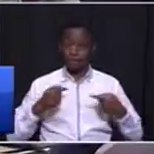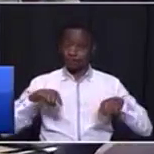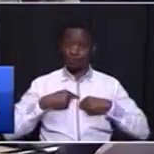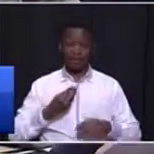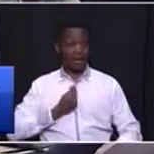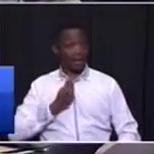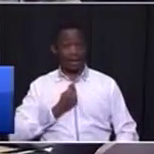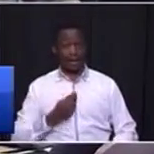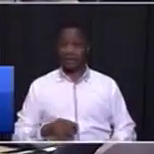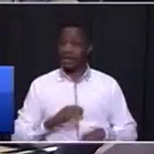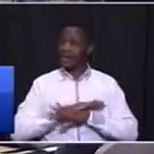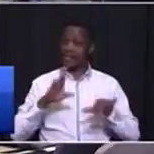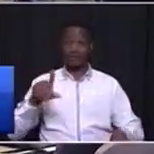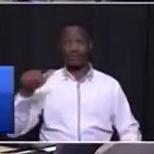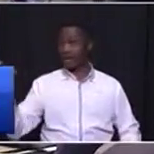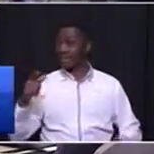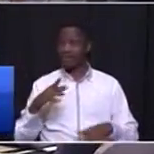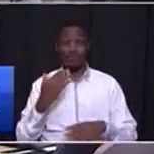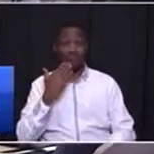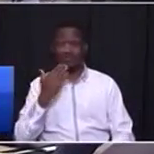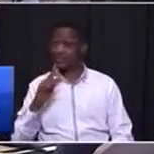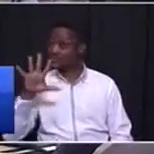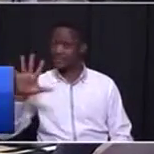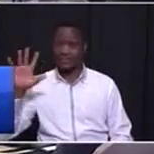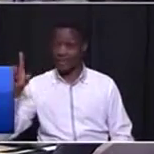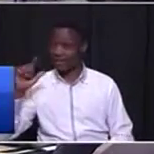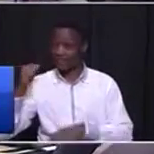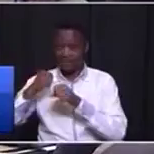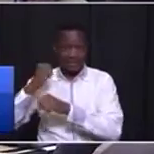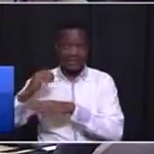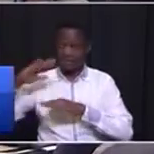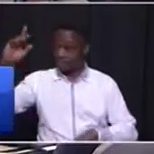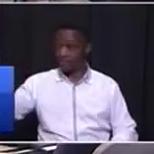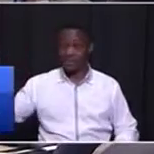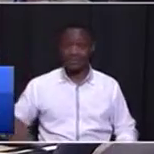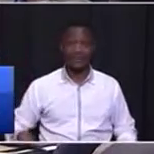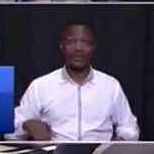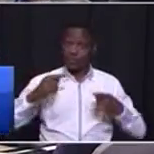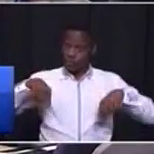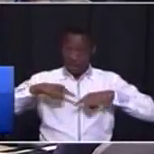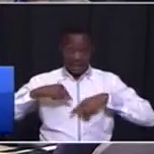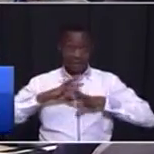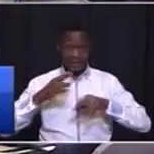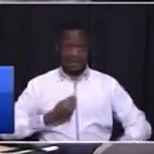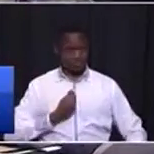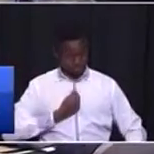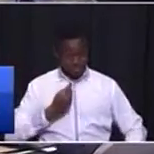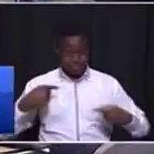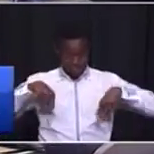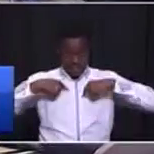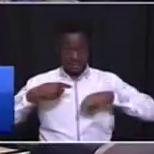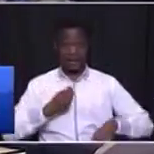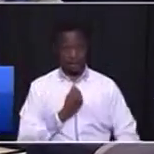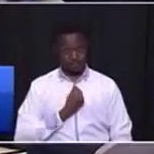younger there's no one who is 55 years and above we the youth we the